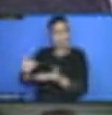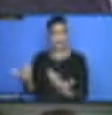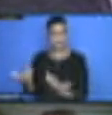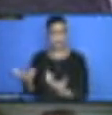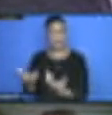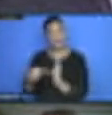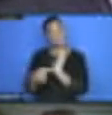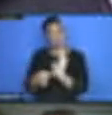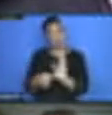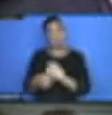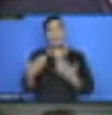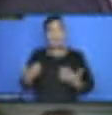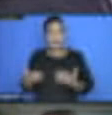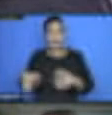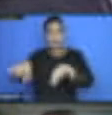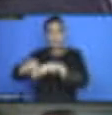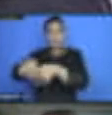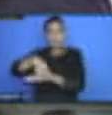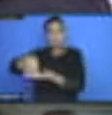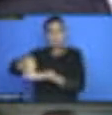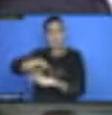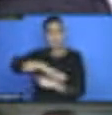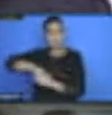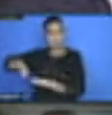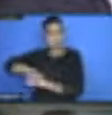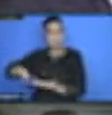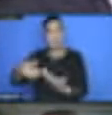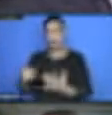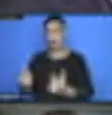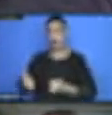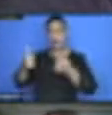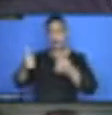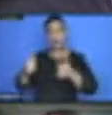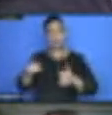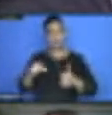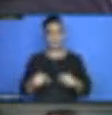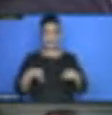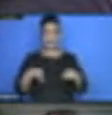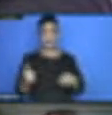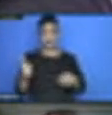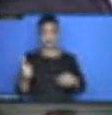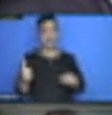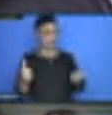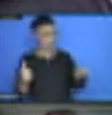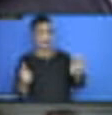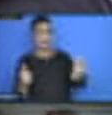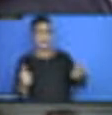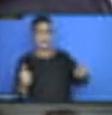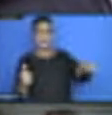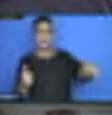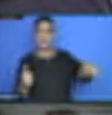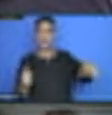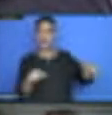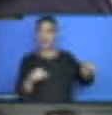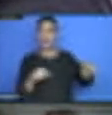and obviously improved, town B, where town B will benefit. So it's a mutual benefit, because this is what we're doing,